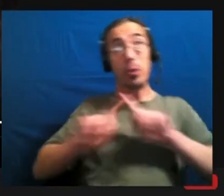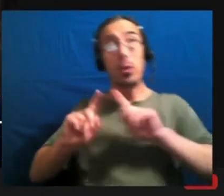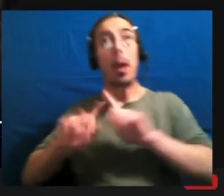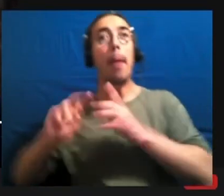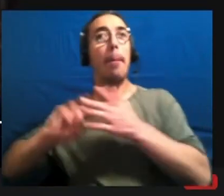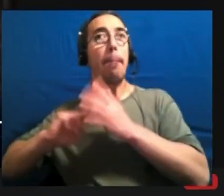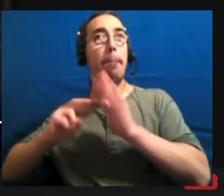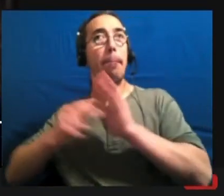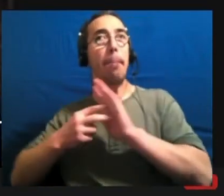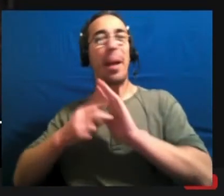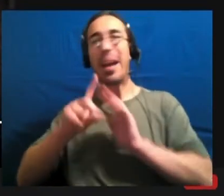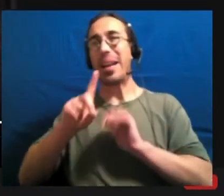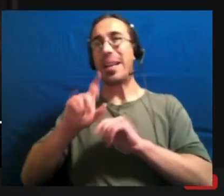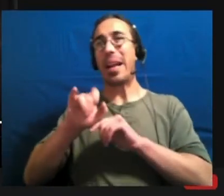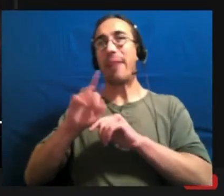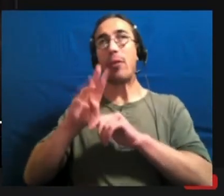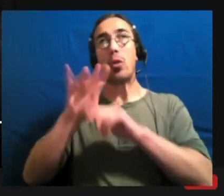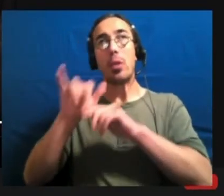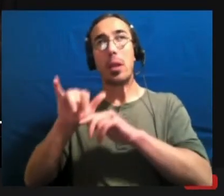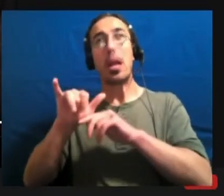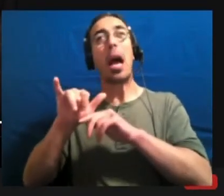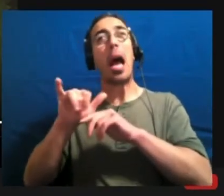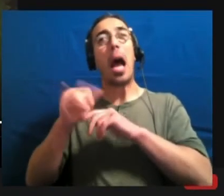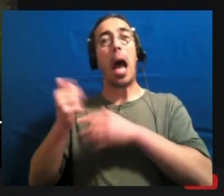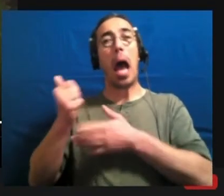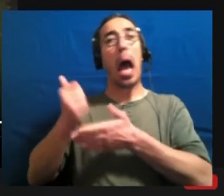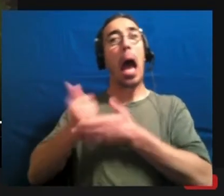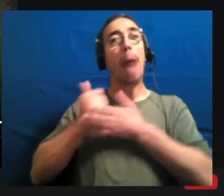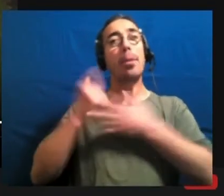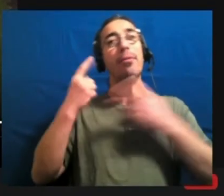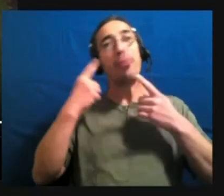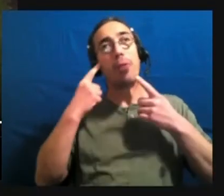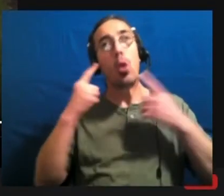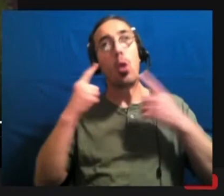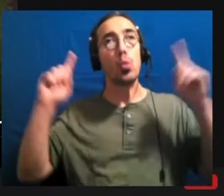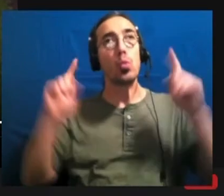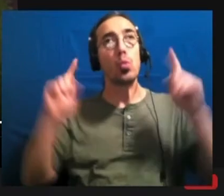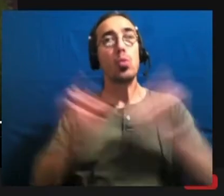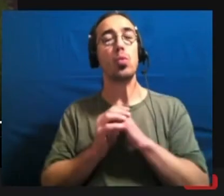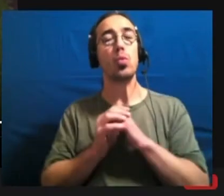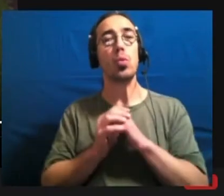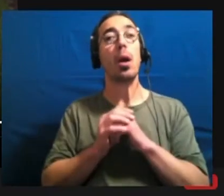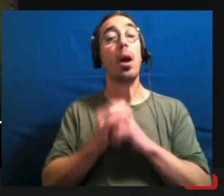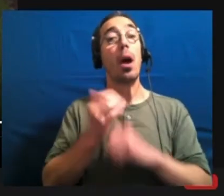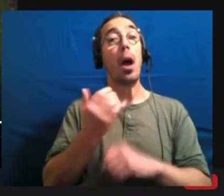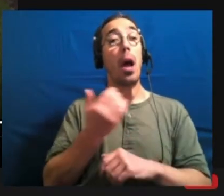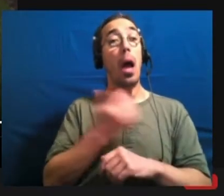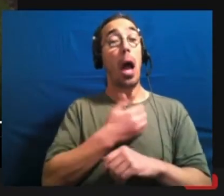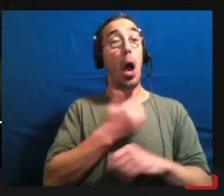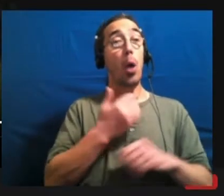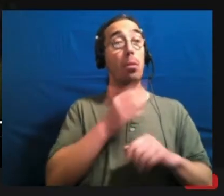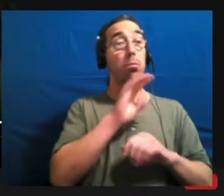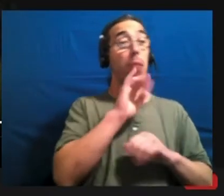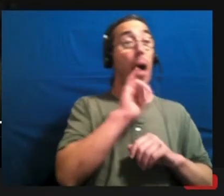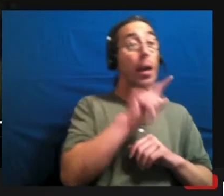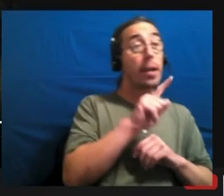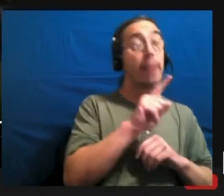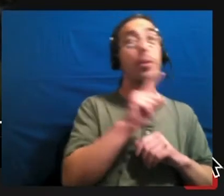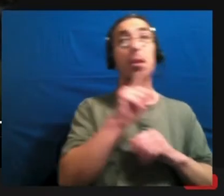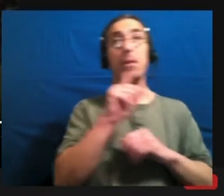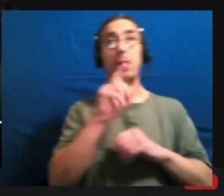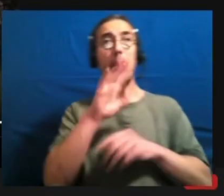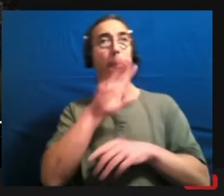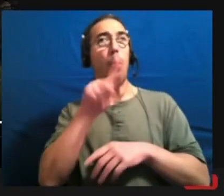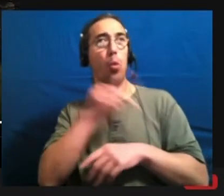that helps humanity to flourish. There are many obvious ways in which we humans differ from one another, but perhaps